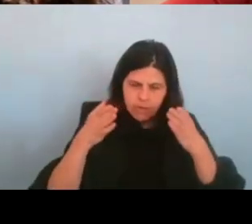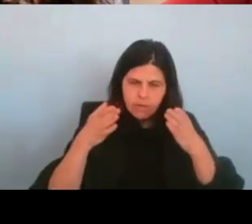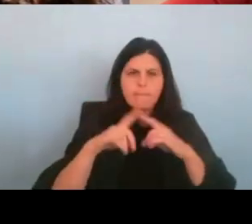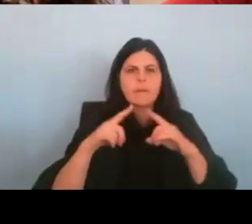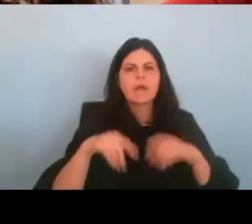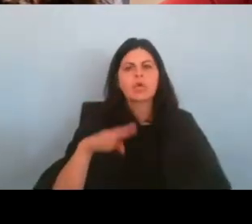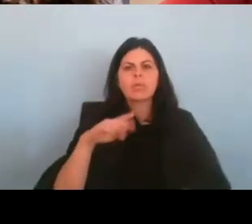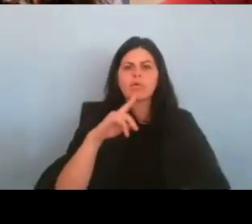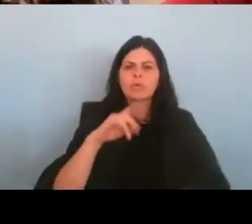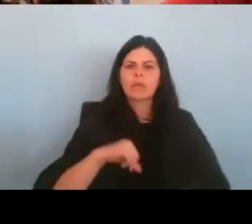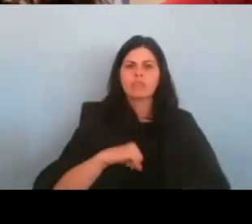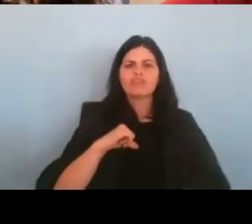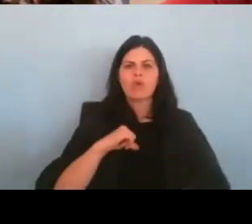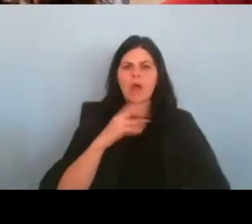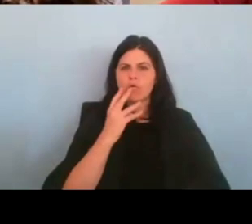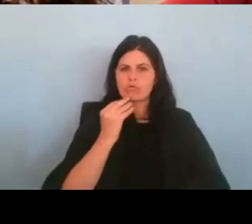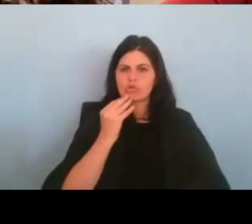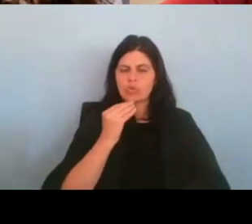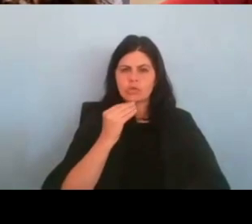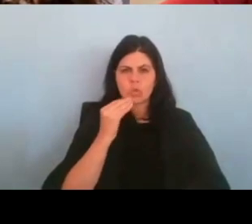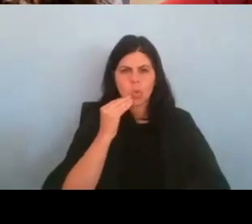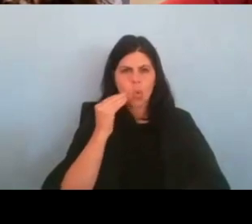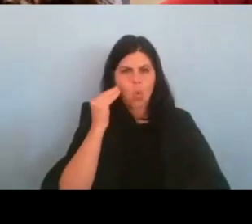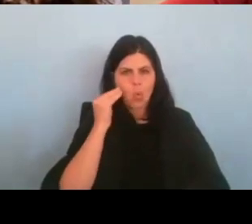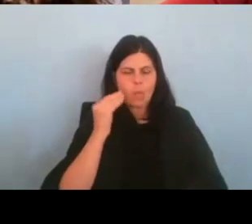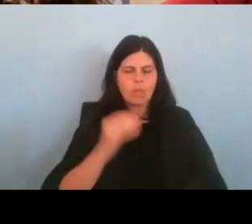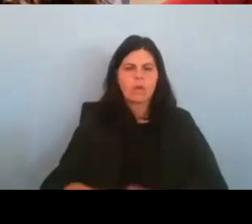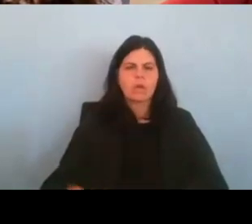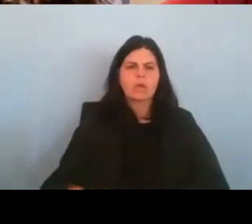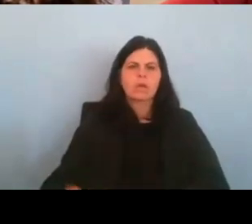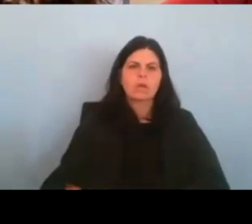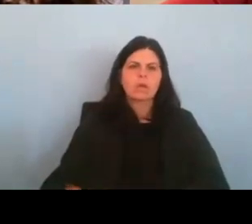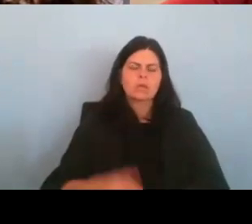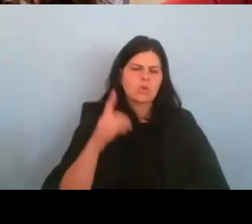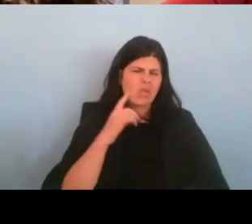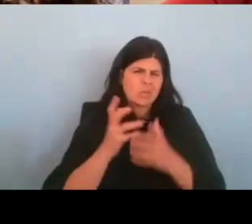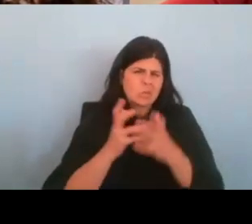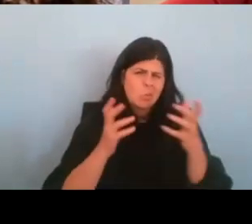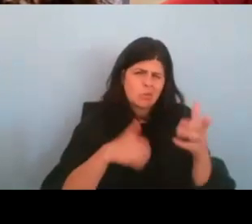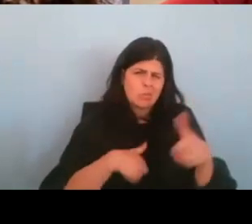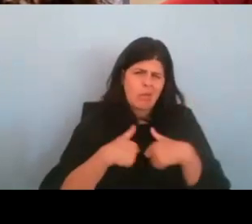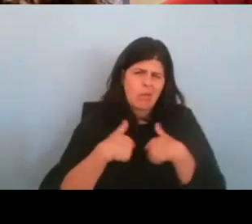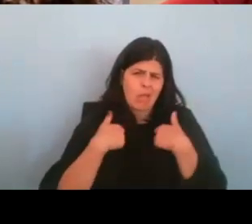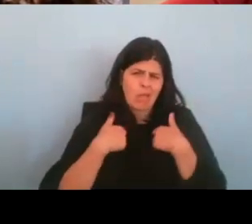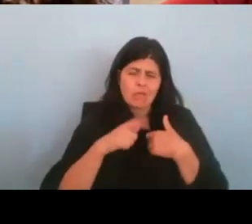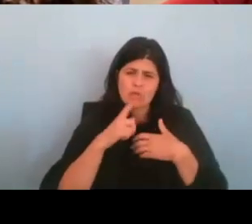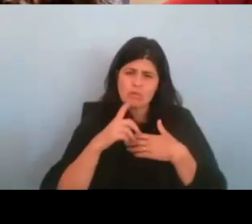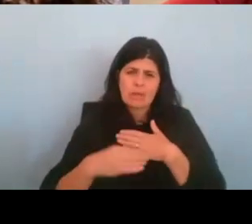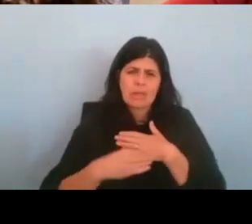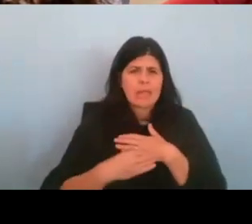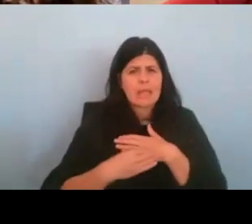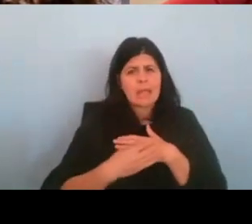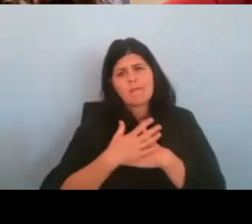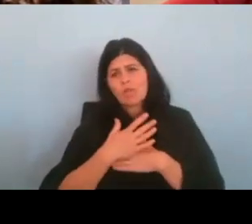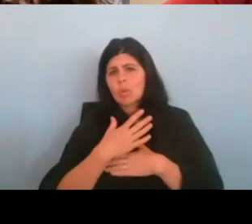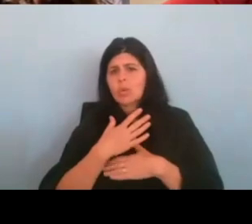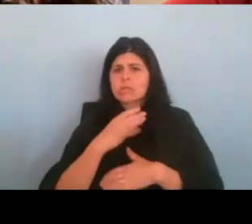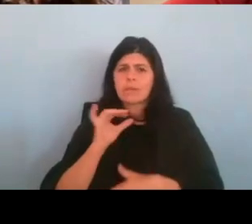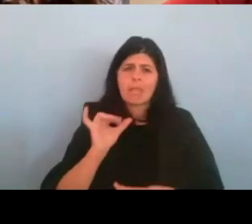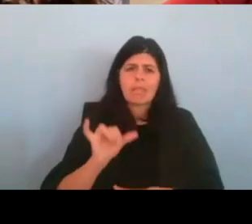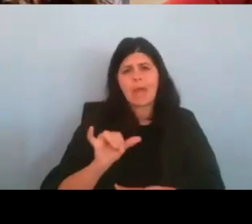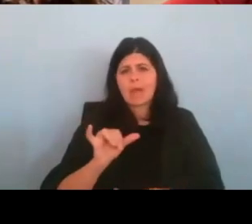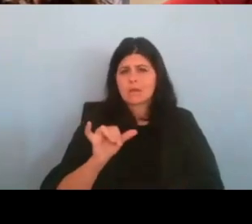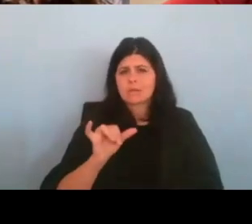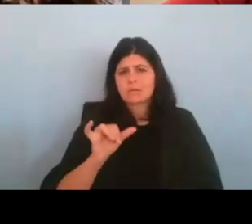home and I think so much of my life has been influenced by that reality. And